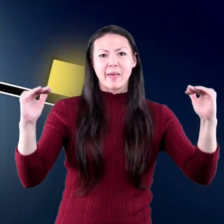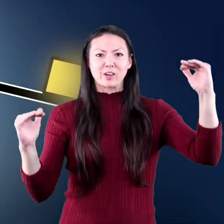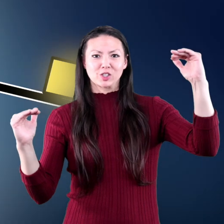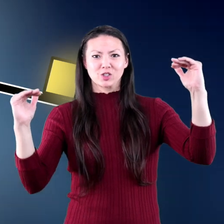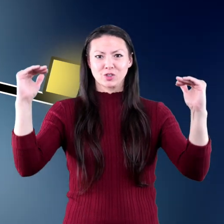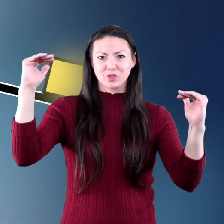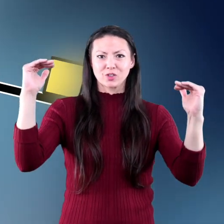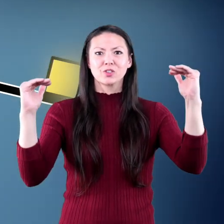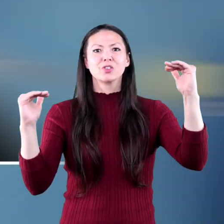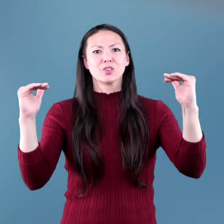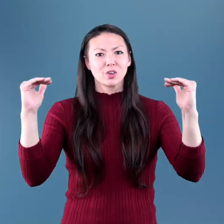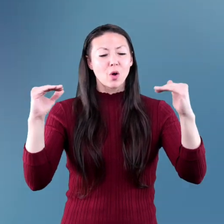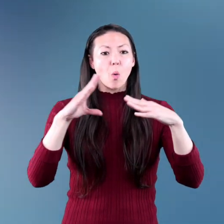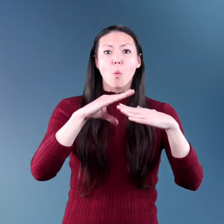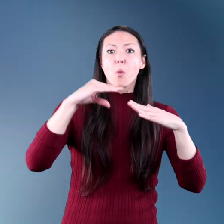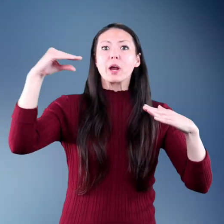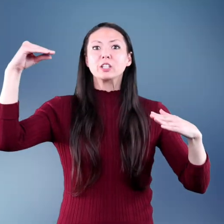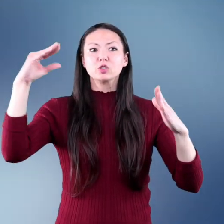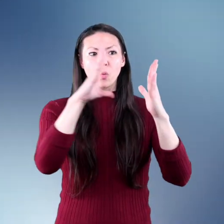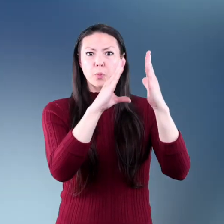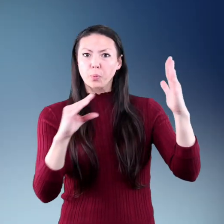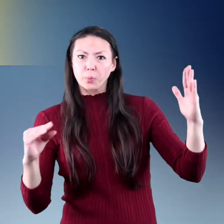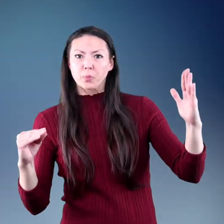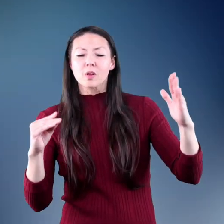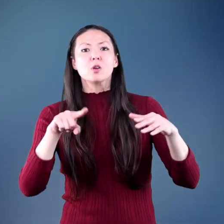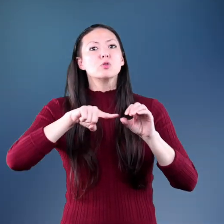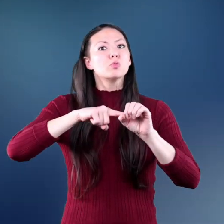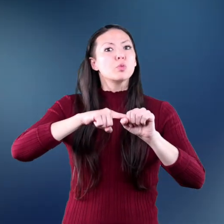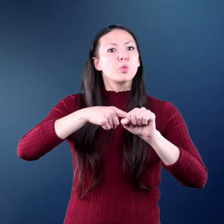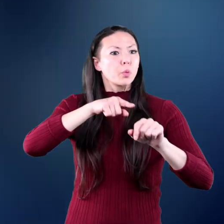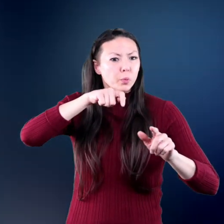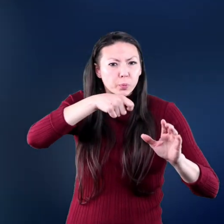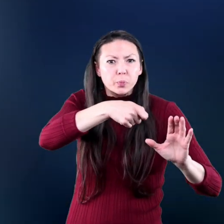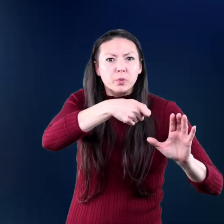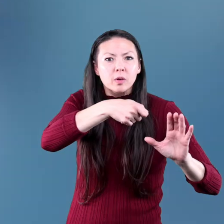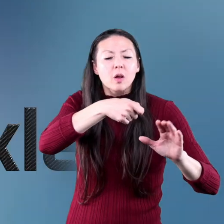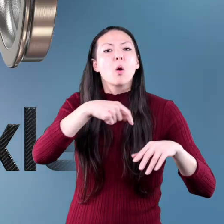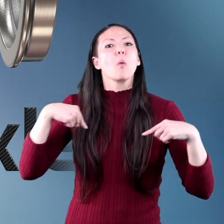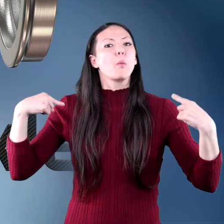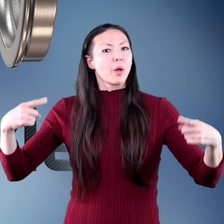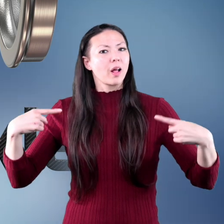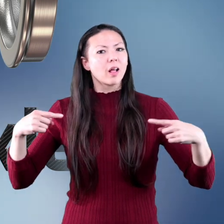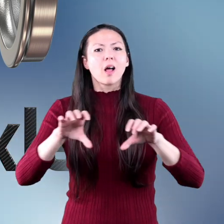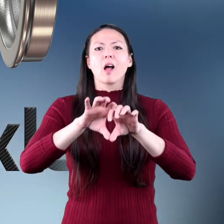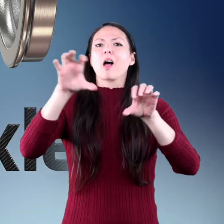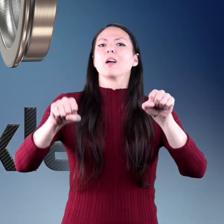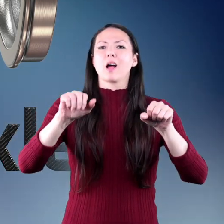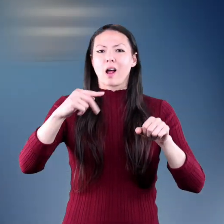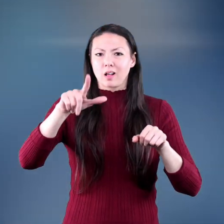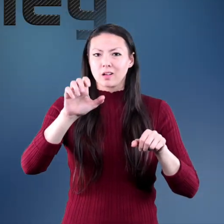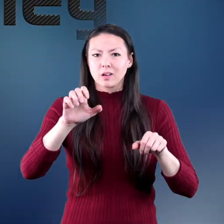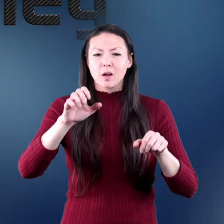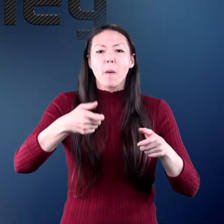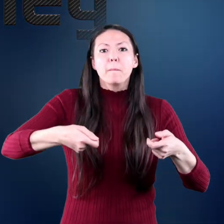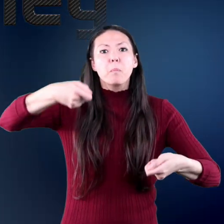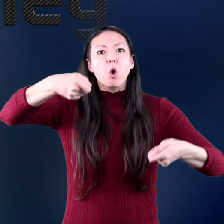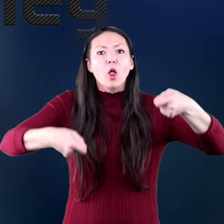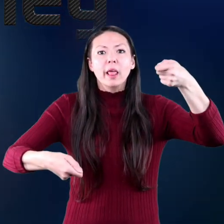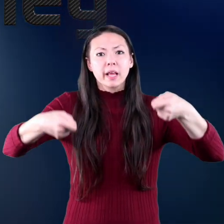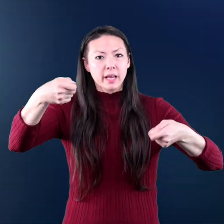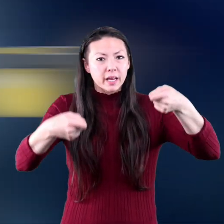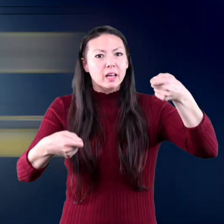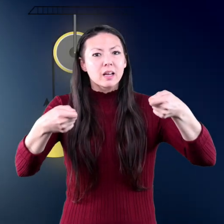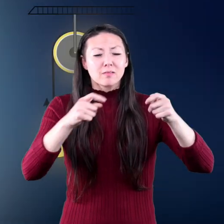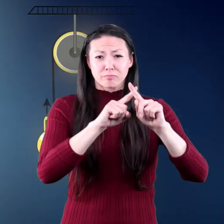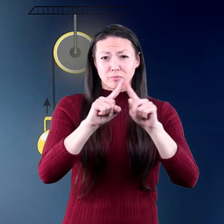lever. The wedge. The screw. The wheel and axle. And the pulley.